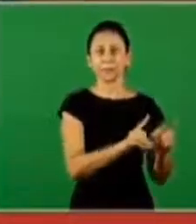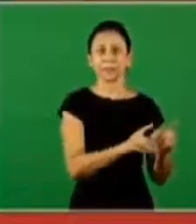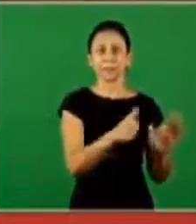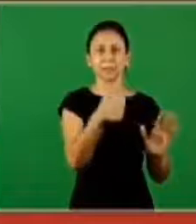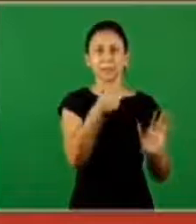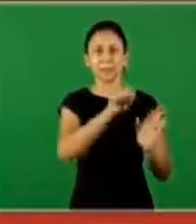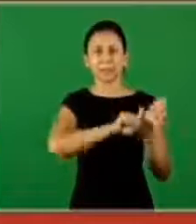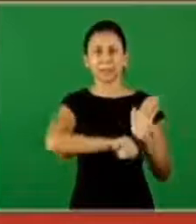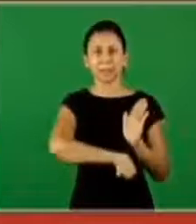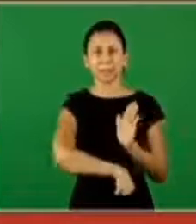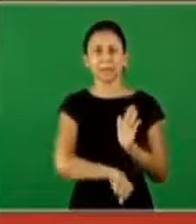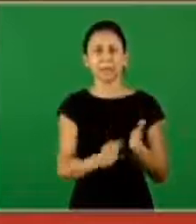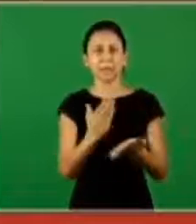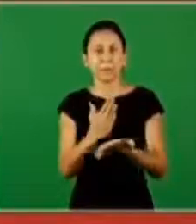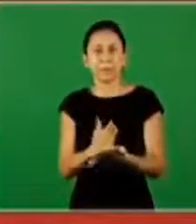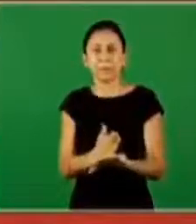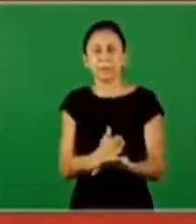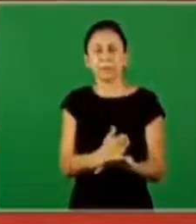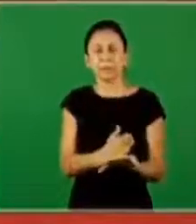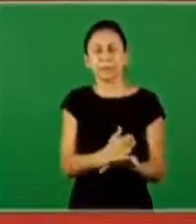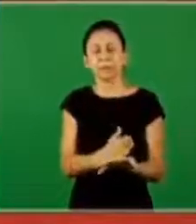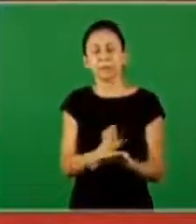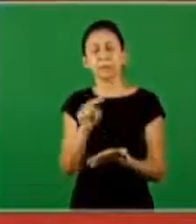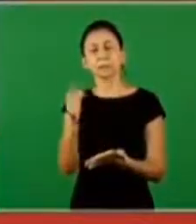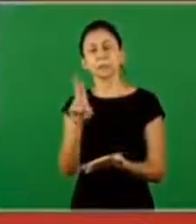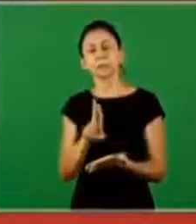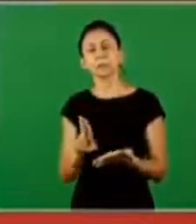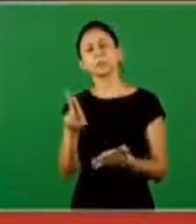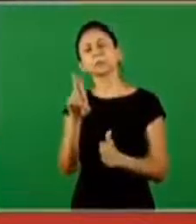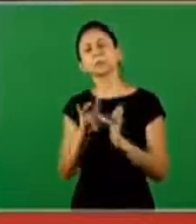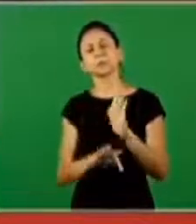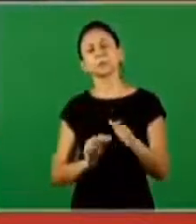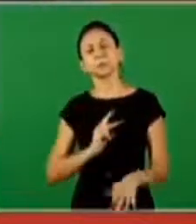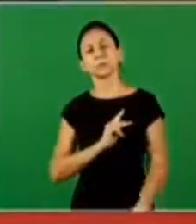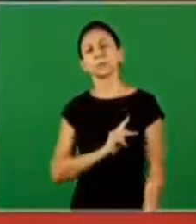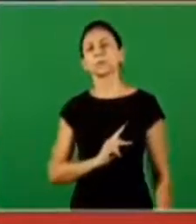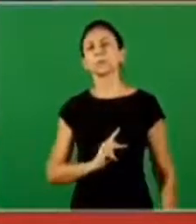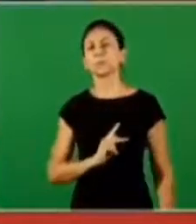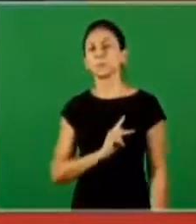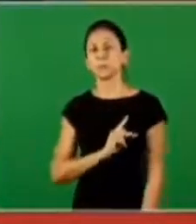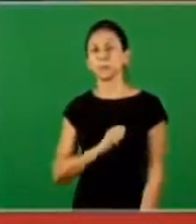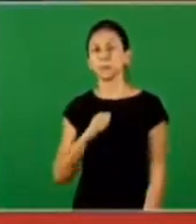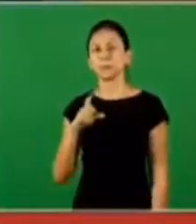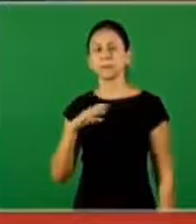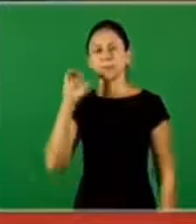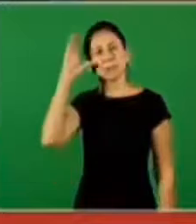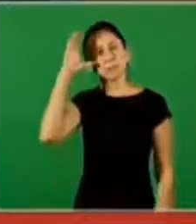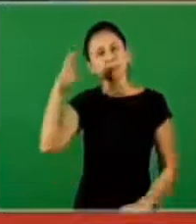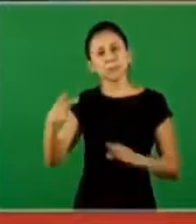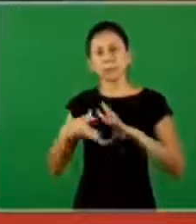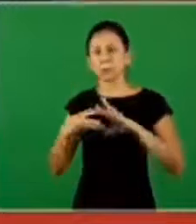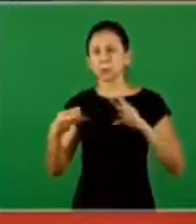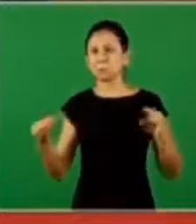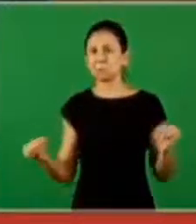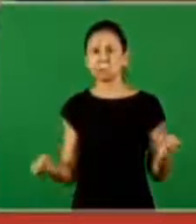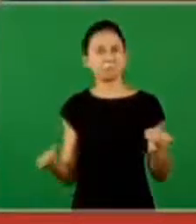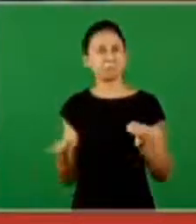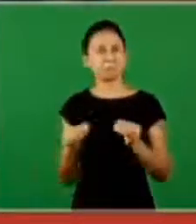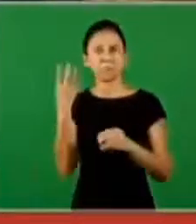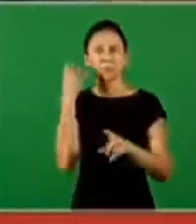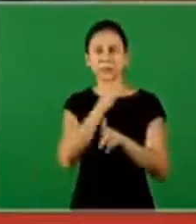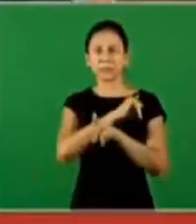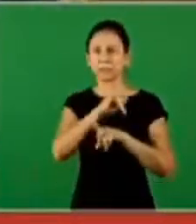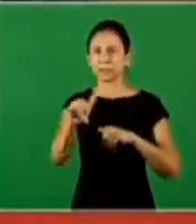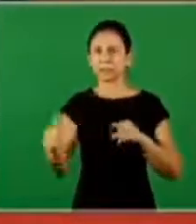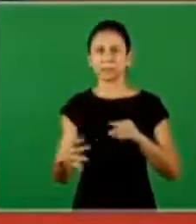operation is finished in the first century so they used that text from Paul that says the fallen they will have incised they will